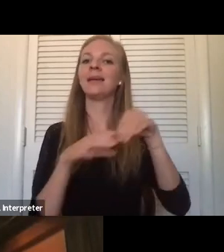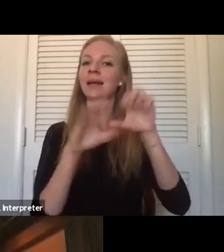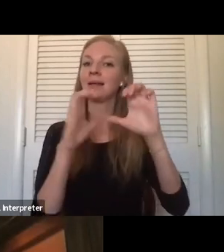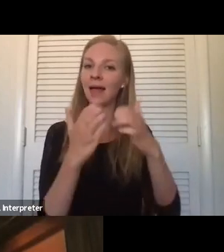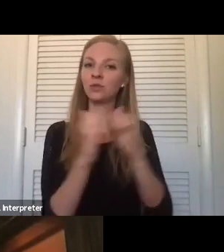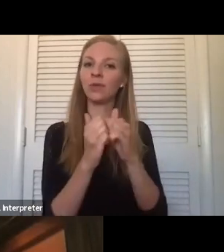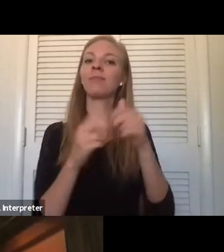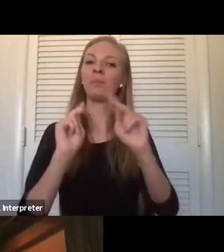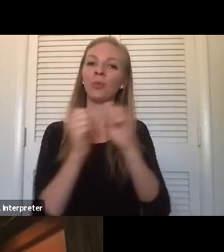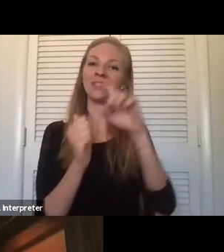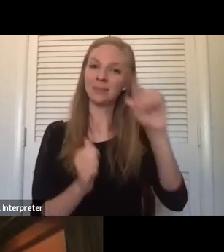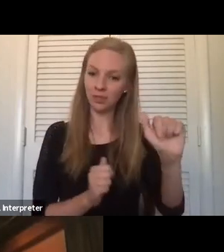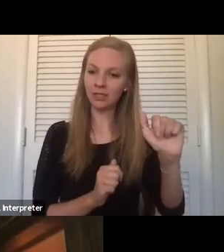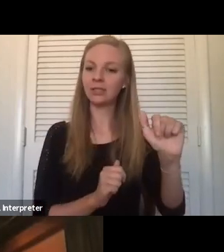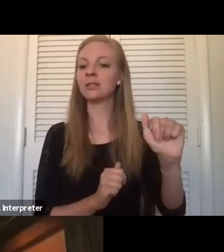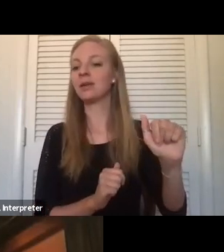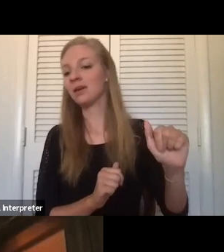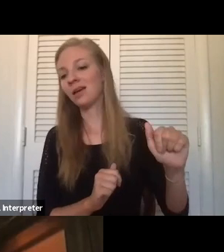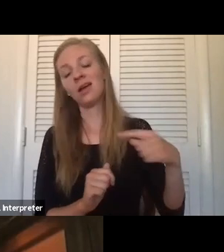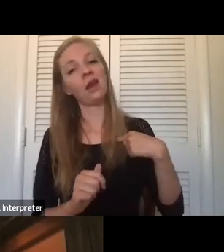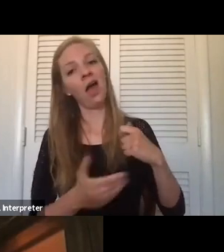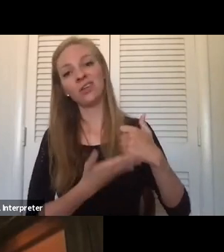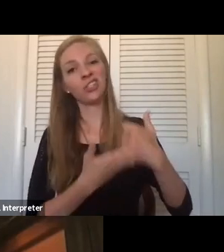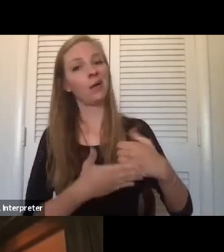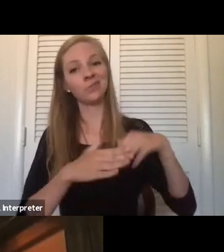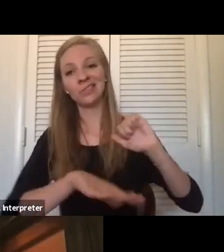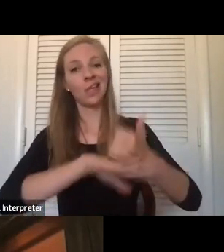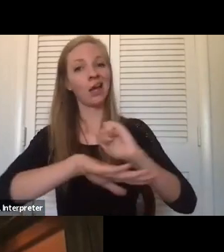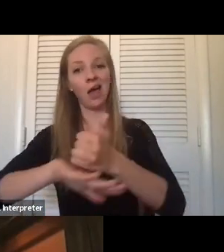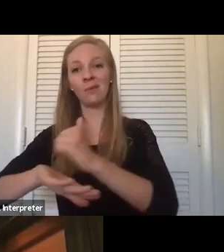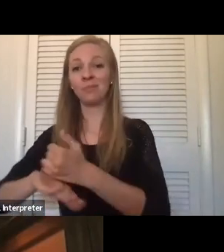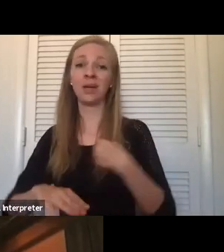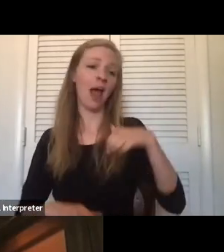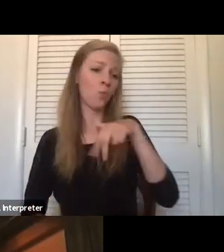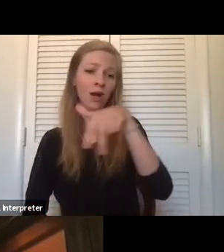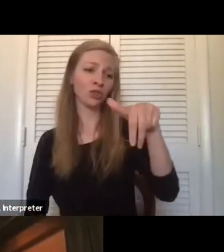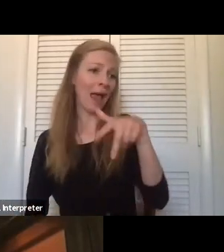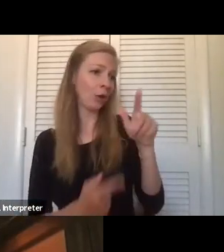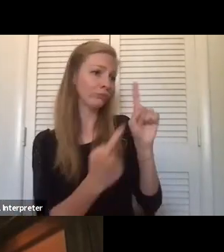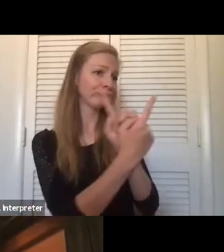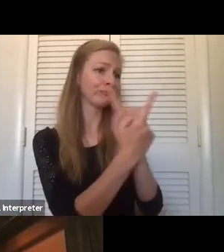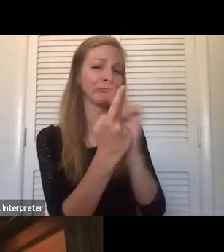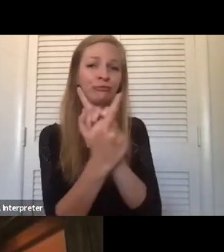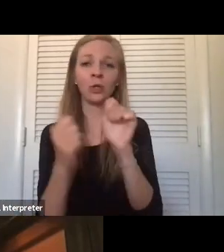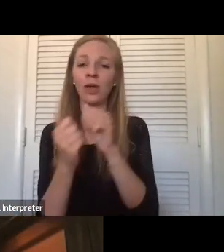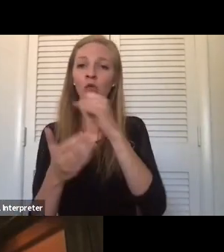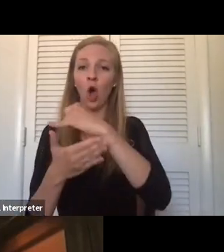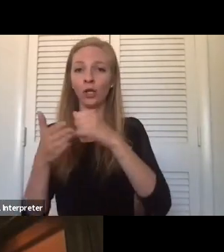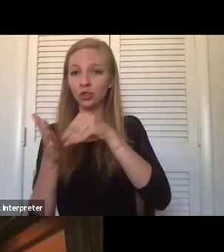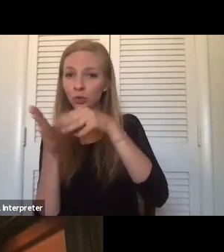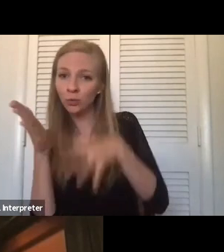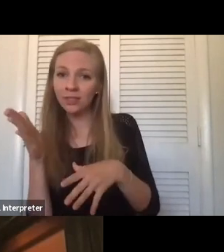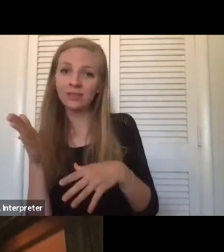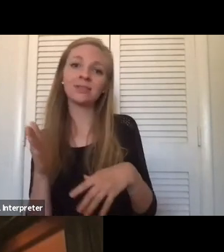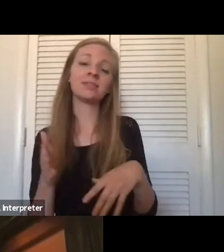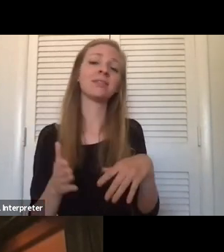disabilities. And basically, I just kind of helped set up, I walked around, kind of interacted with our students, students with